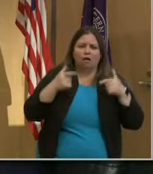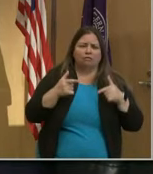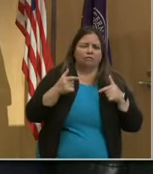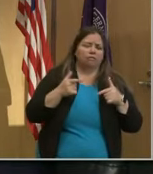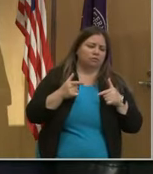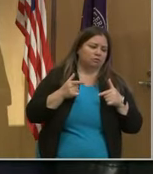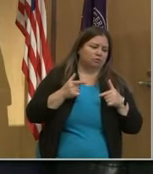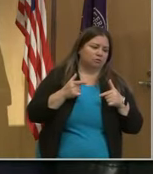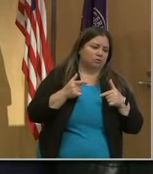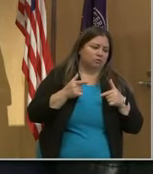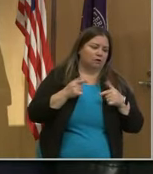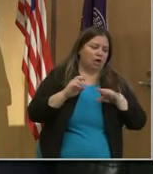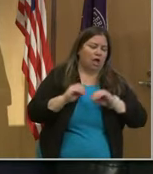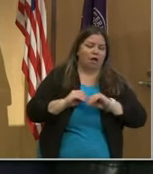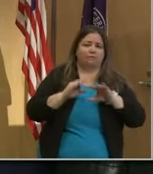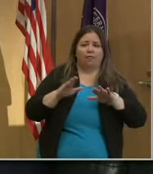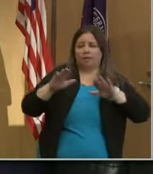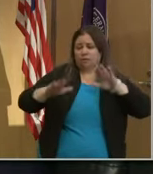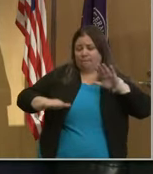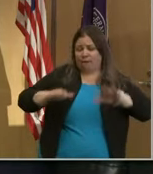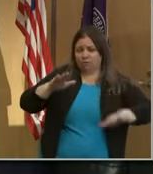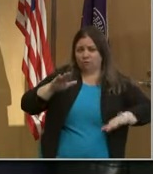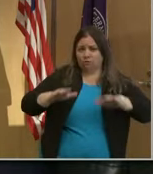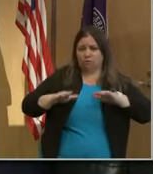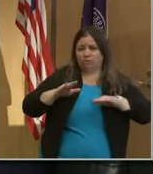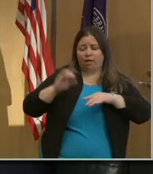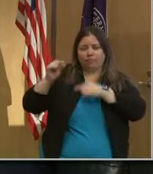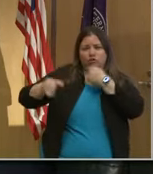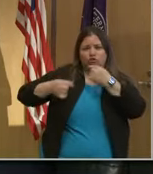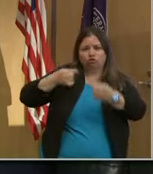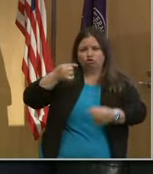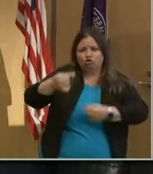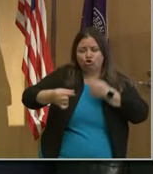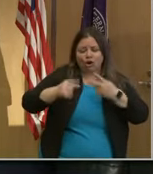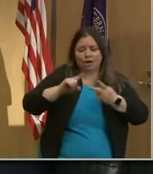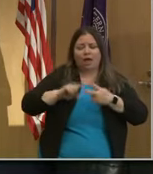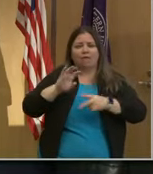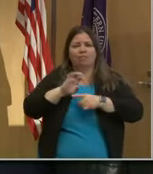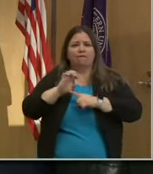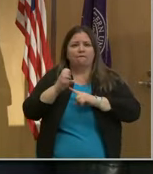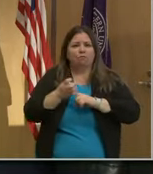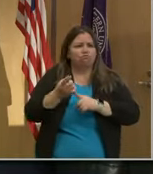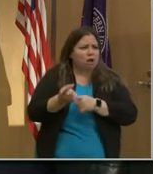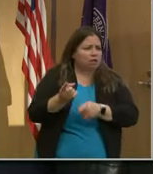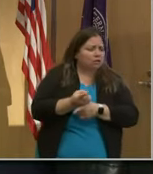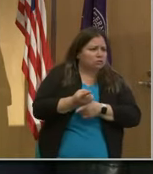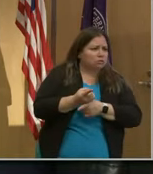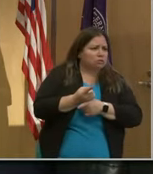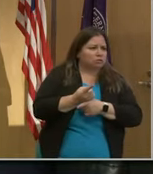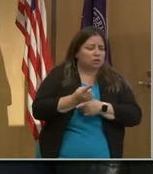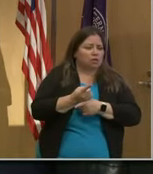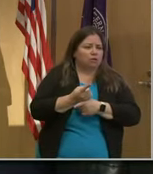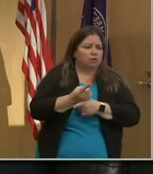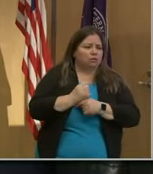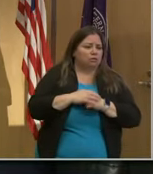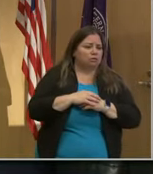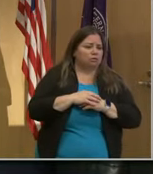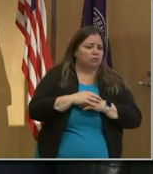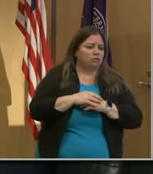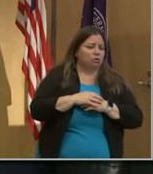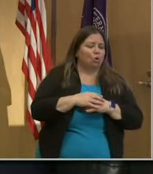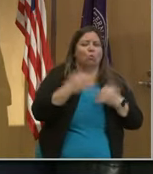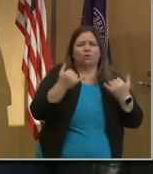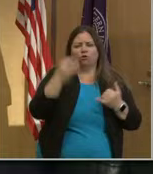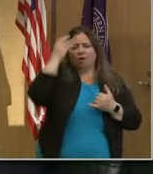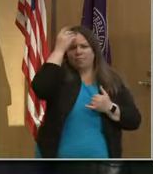obviously it's a balance of your genes and the environment to some extent or maybe to a great extent. What's the